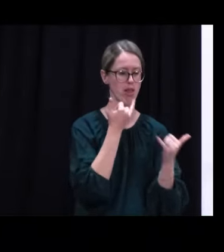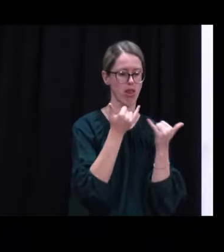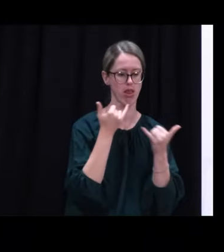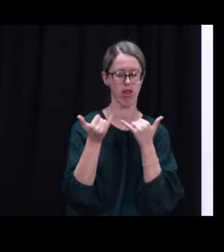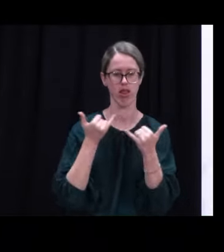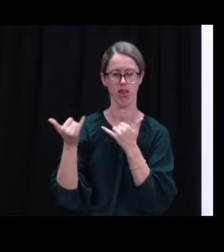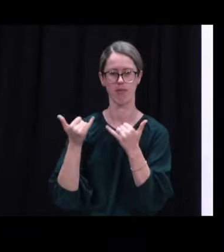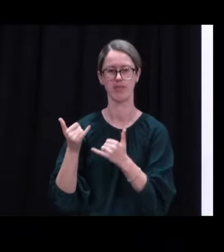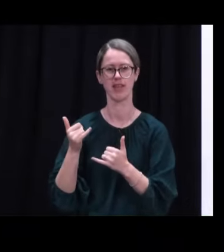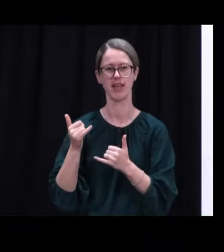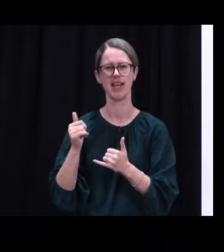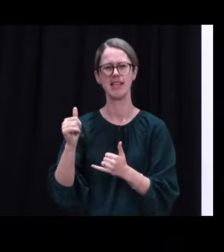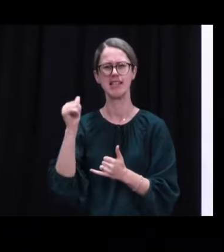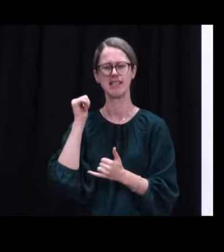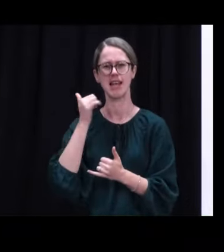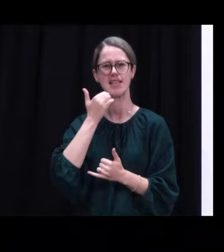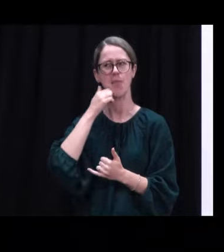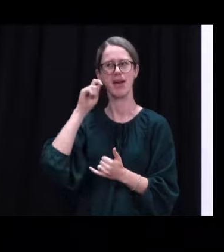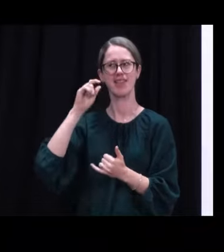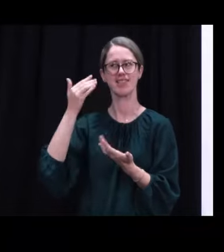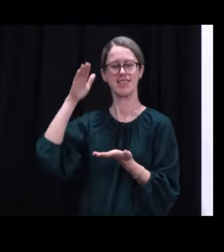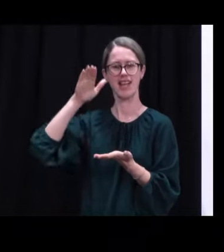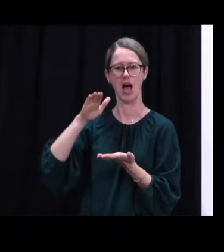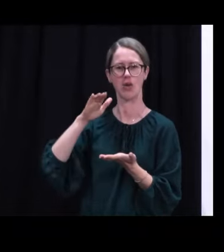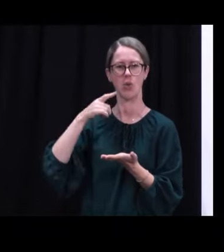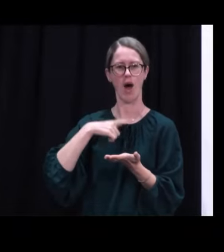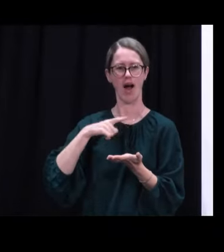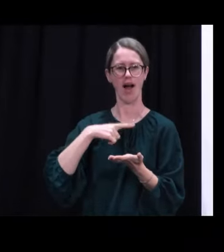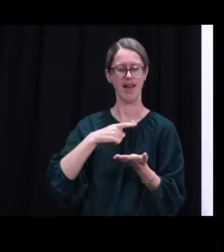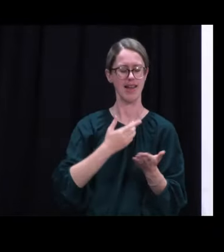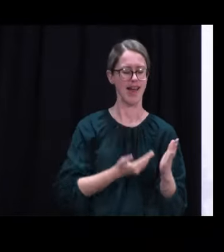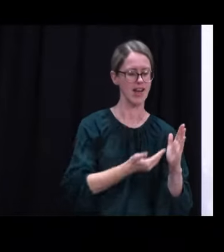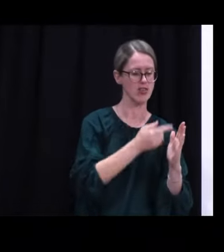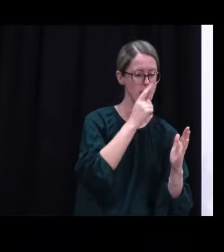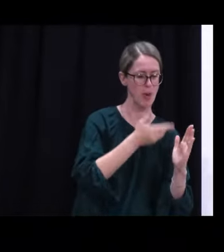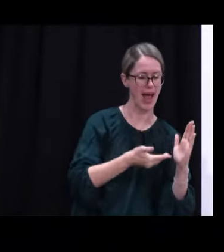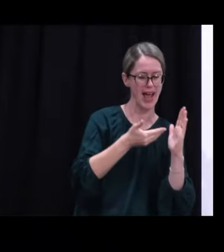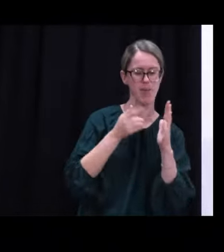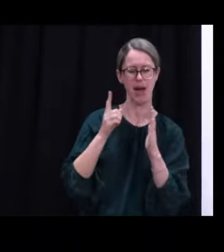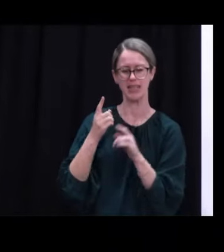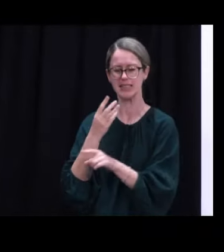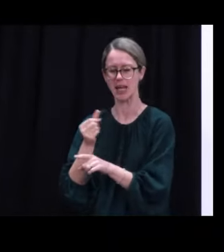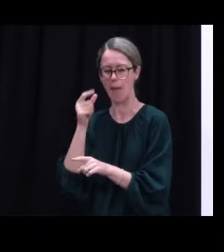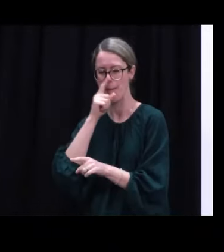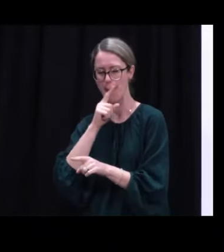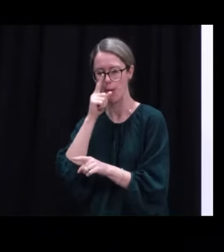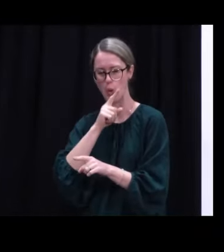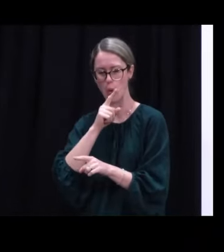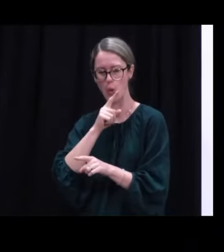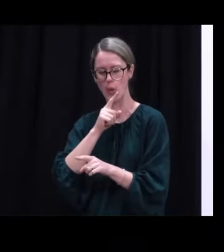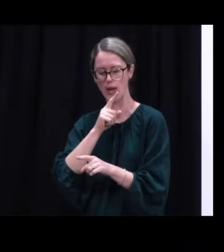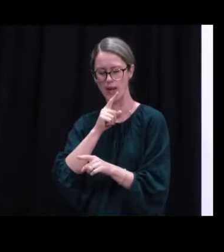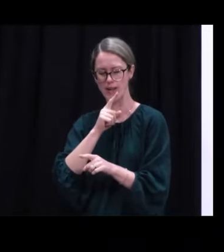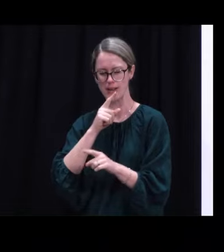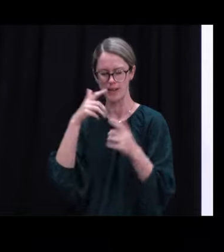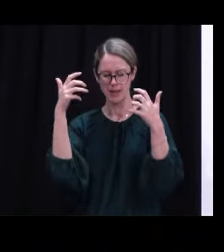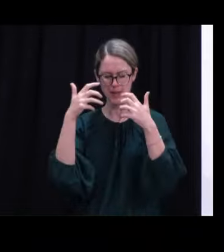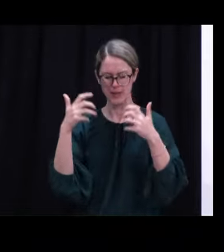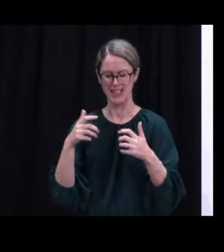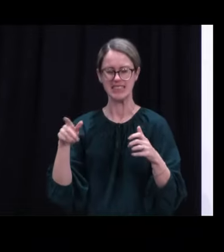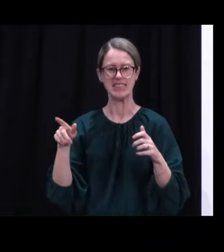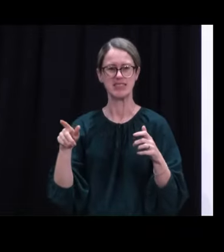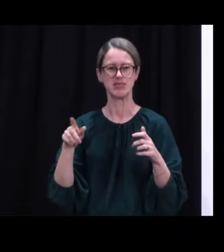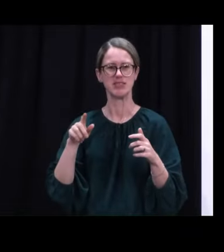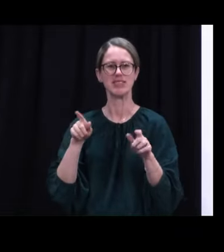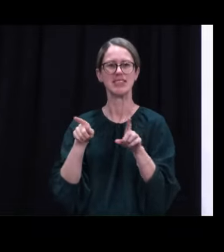This is a drop from yesterday, and includes adding some additional contacts, but also some work to reconcile duplicates,